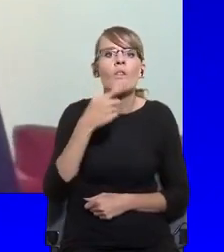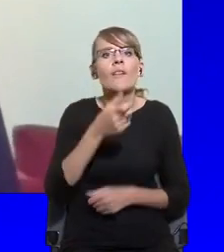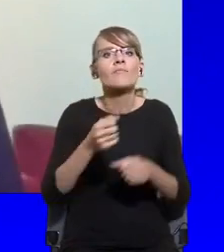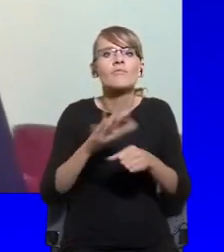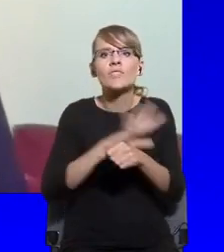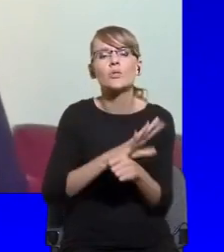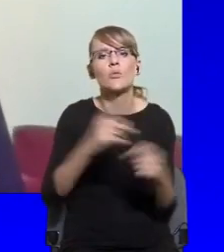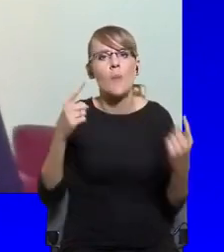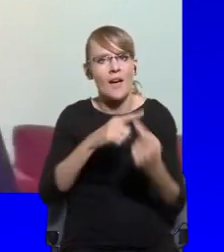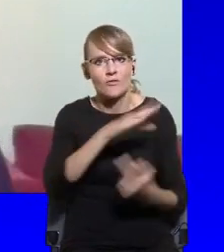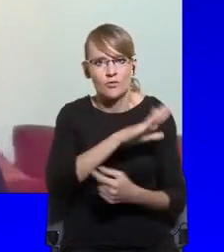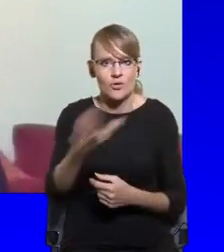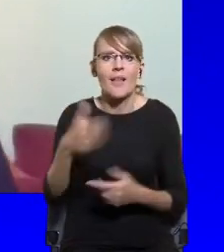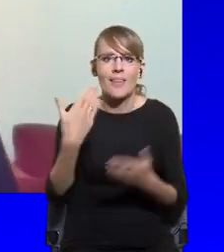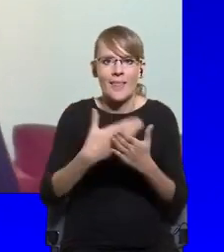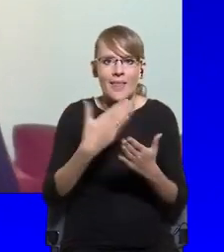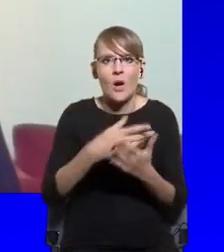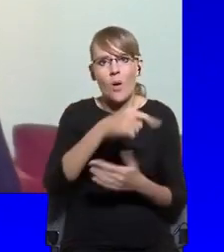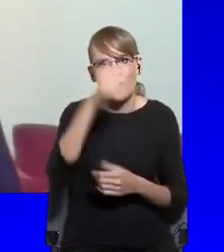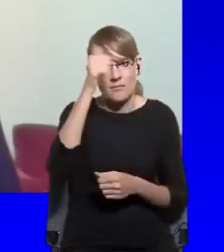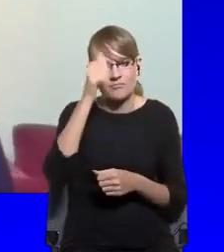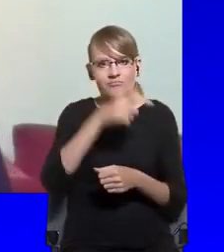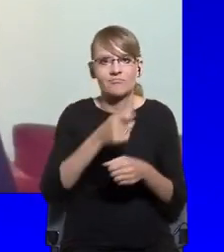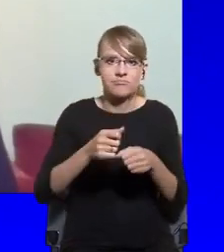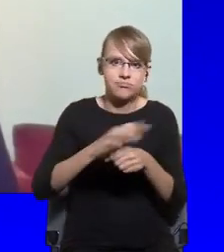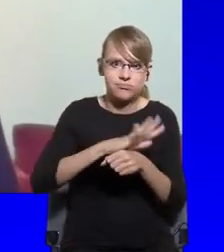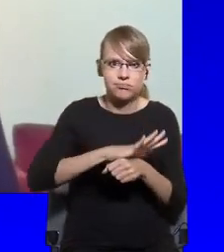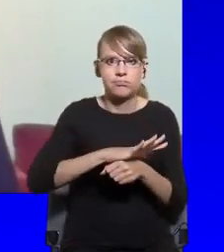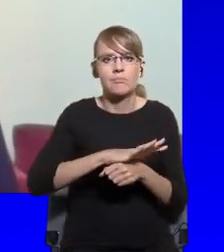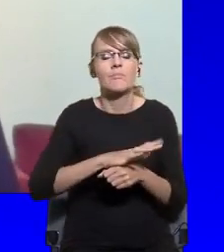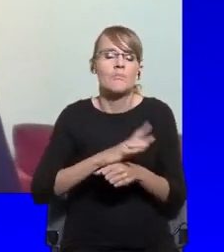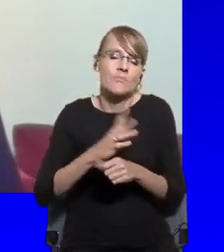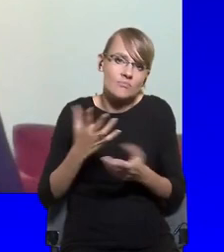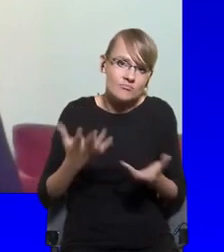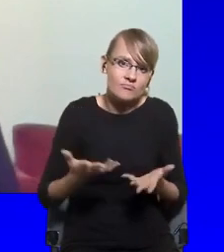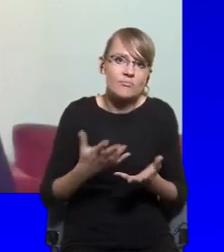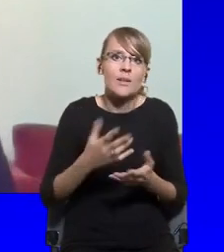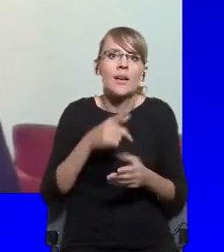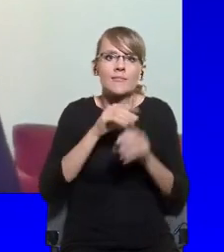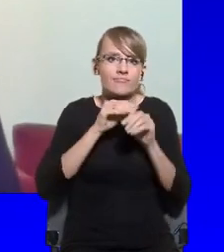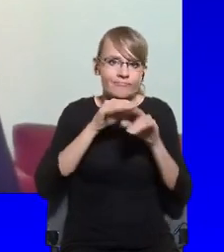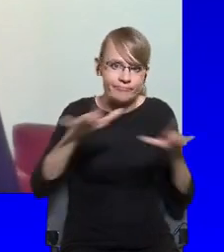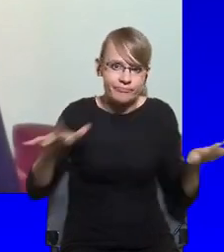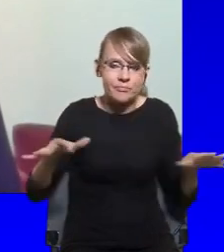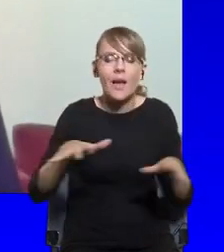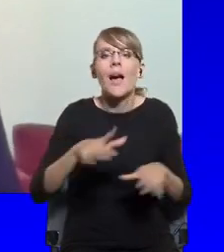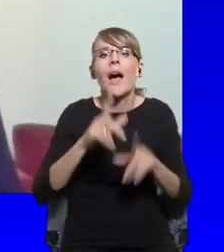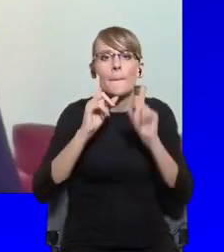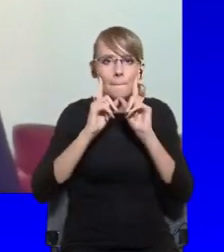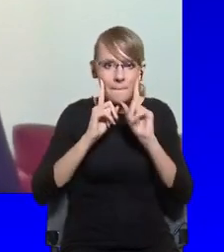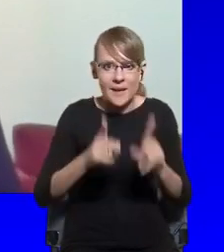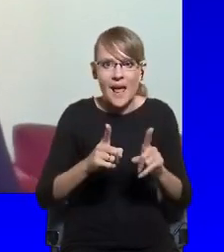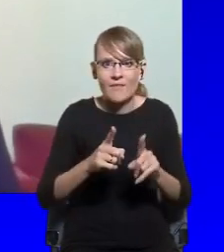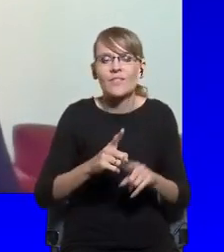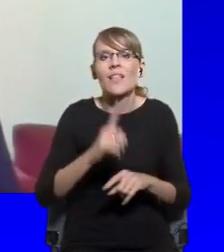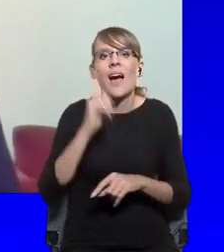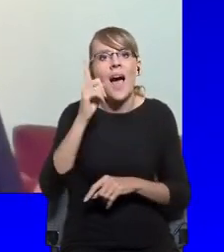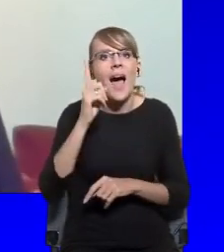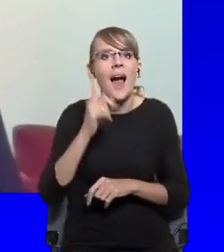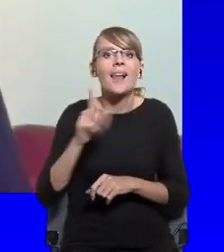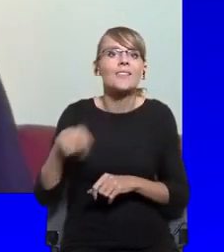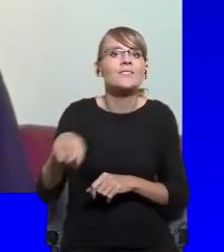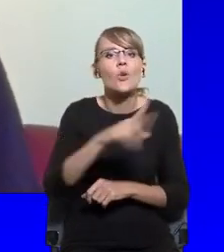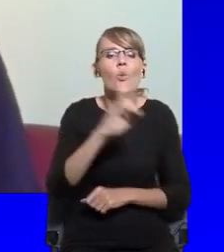level, that remains true. On another level, of course, we've also found that those who are relatively privileged can now,